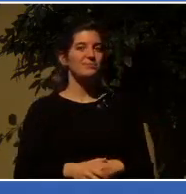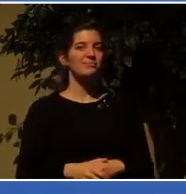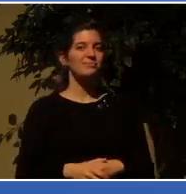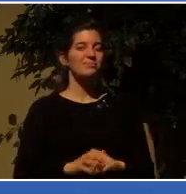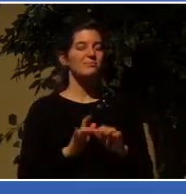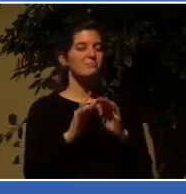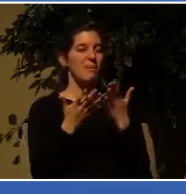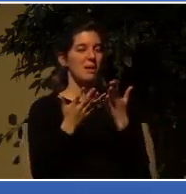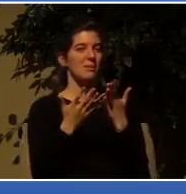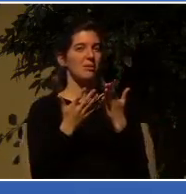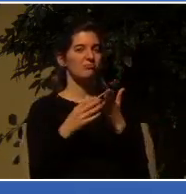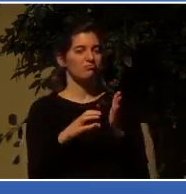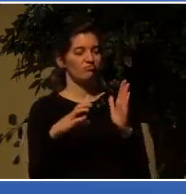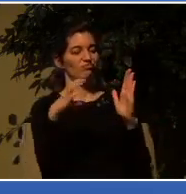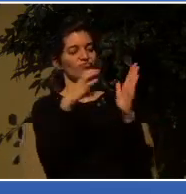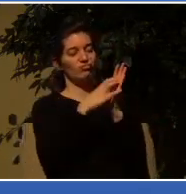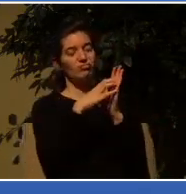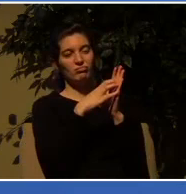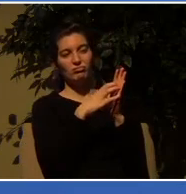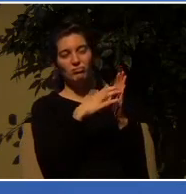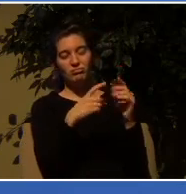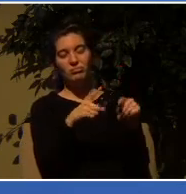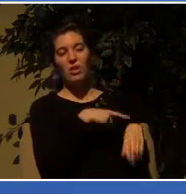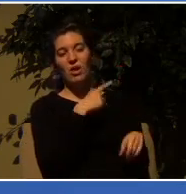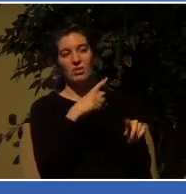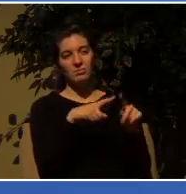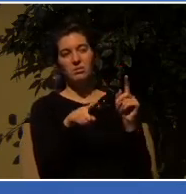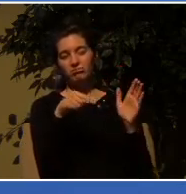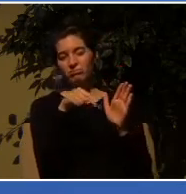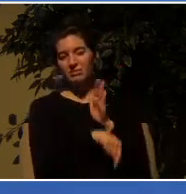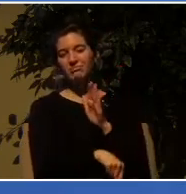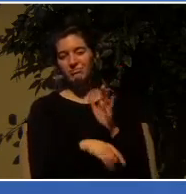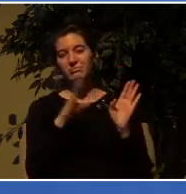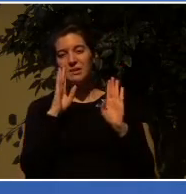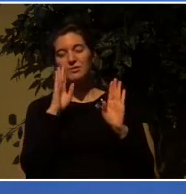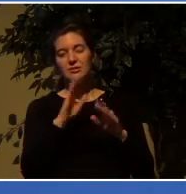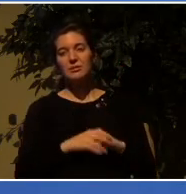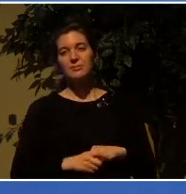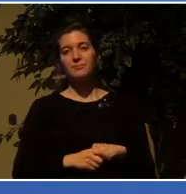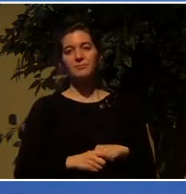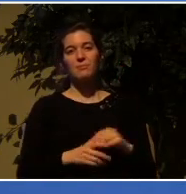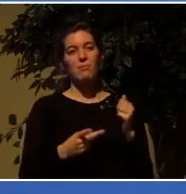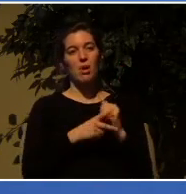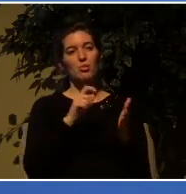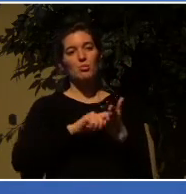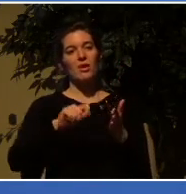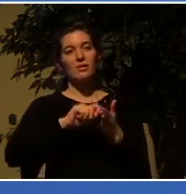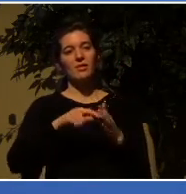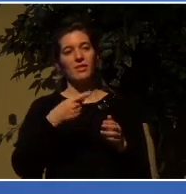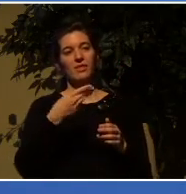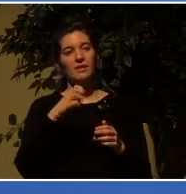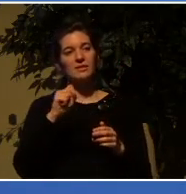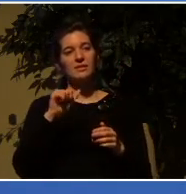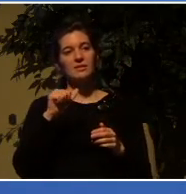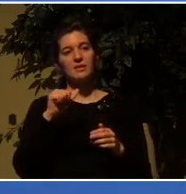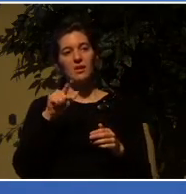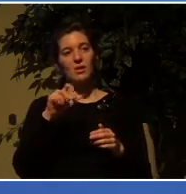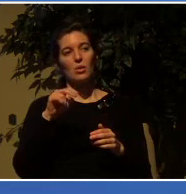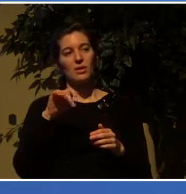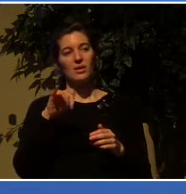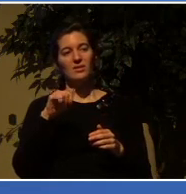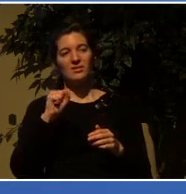these words, it's a lengthy passage but it's profound, Paul's writing to the Thessalonians. As I said, that's the next city